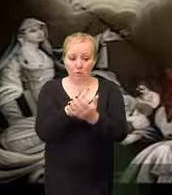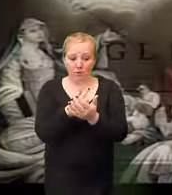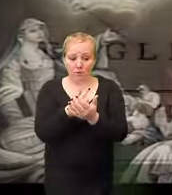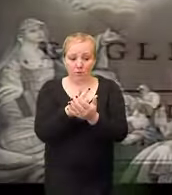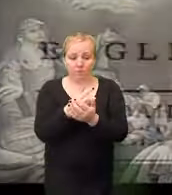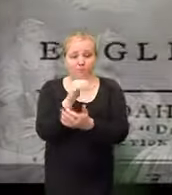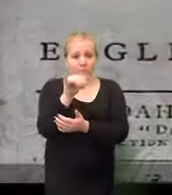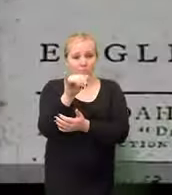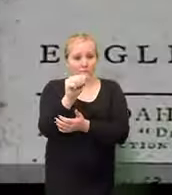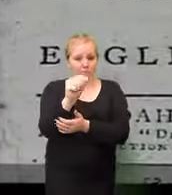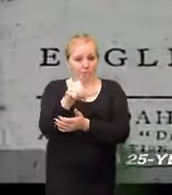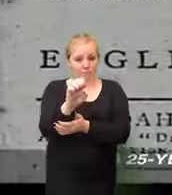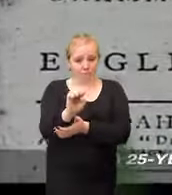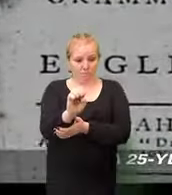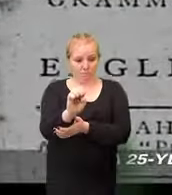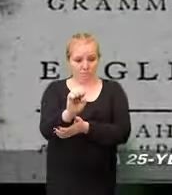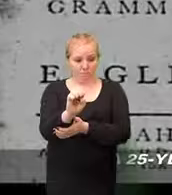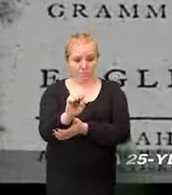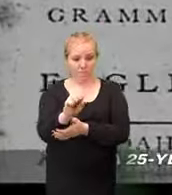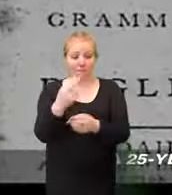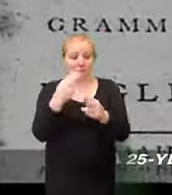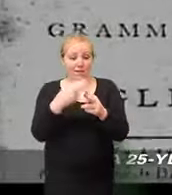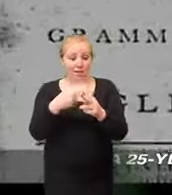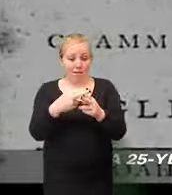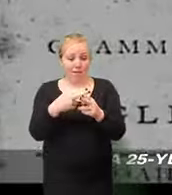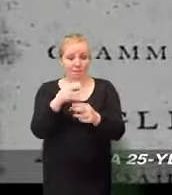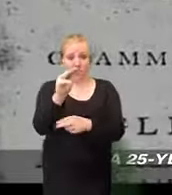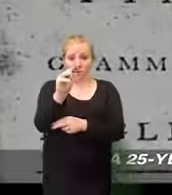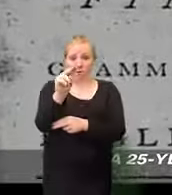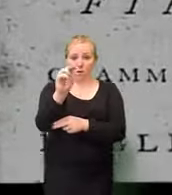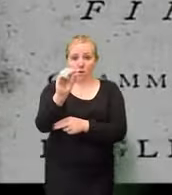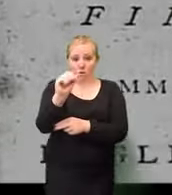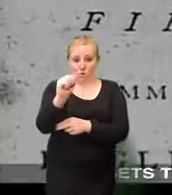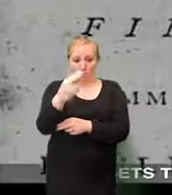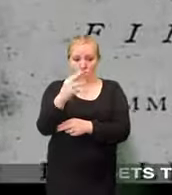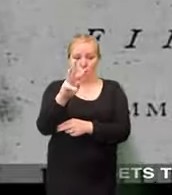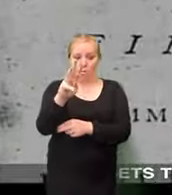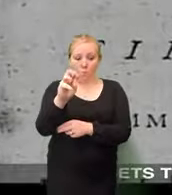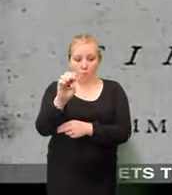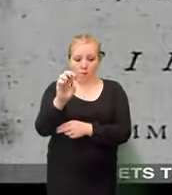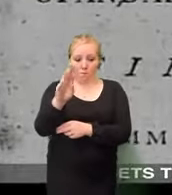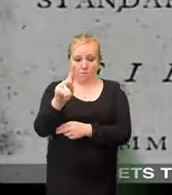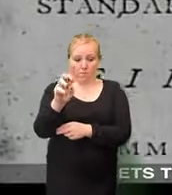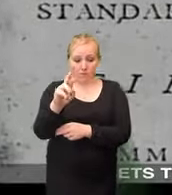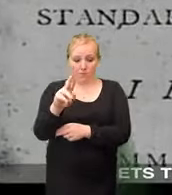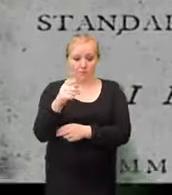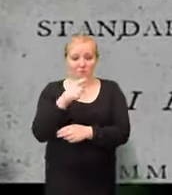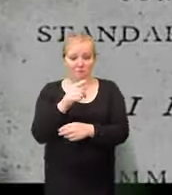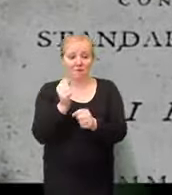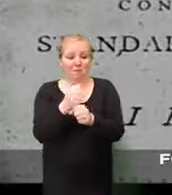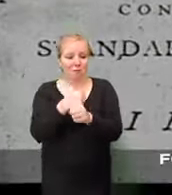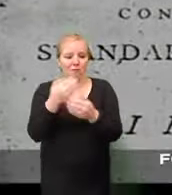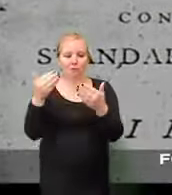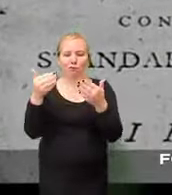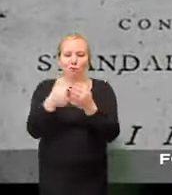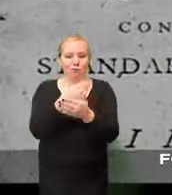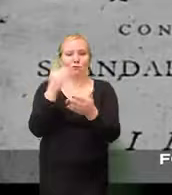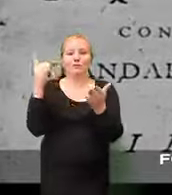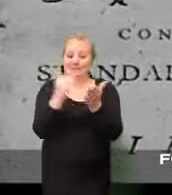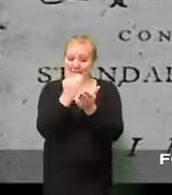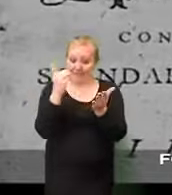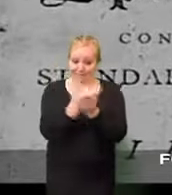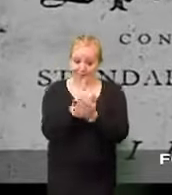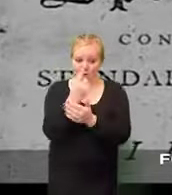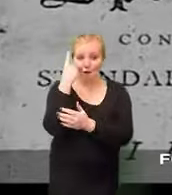in this spirit a 25 year old graduate of Yale Noah Webster sets to work writing a speller for a new